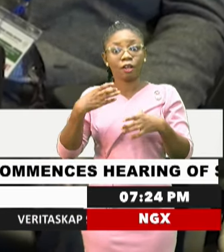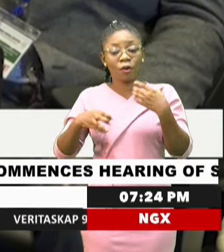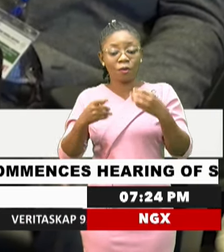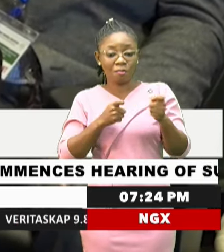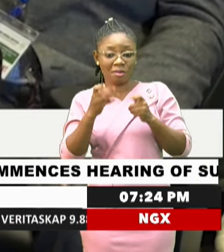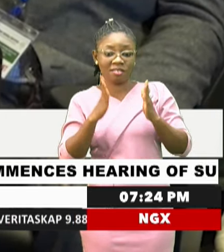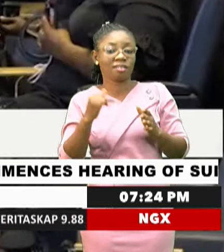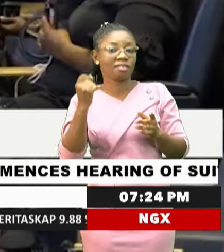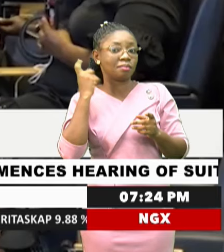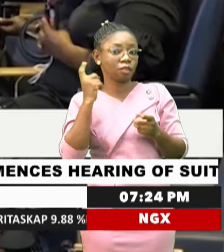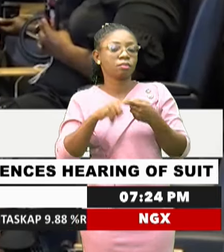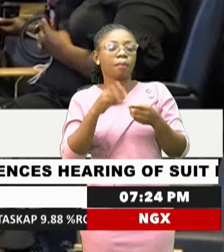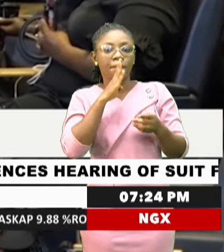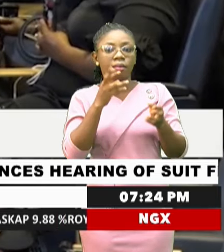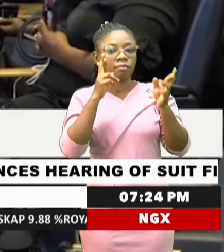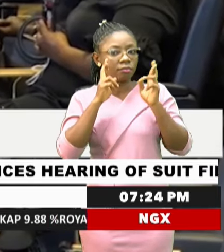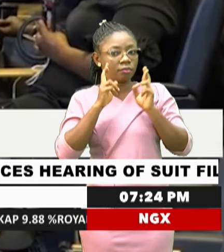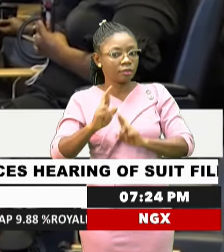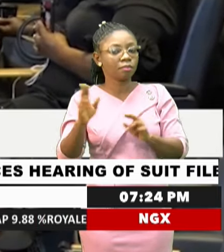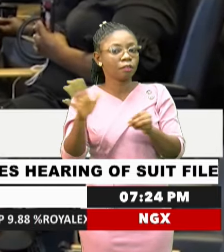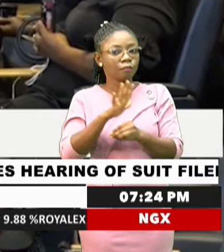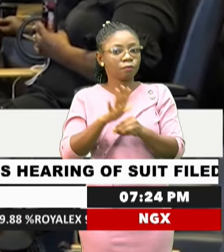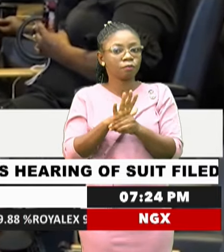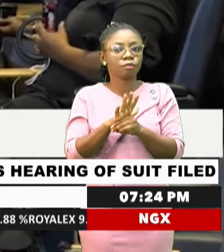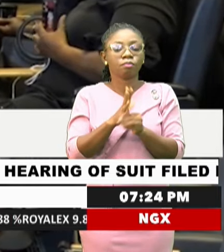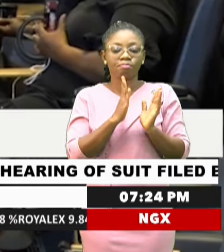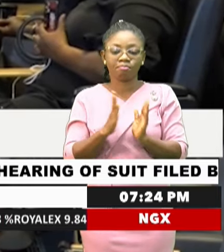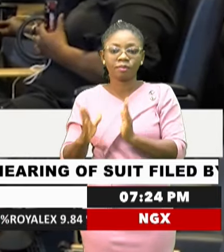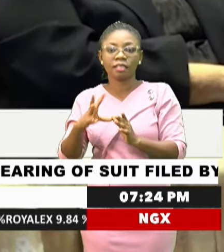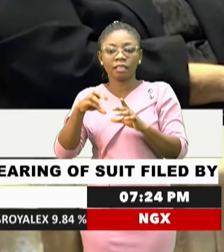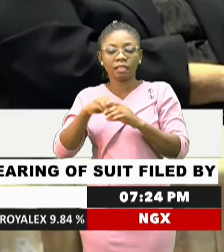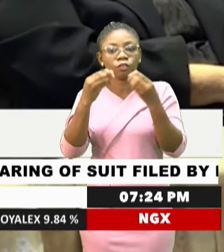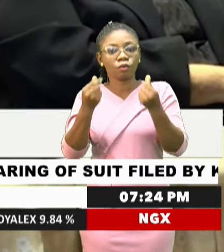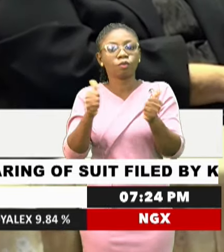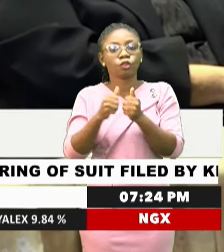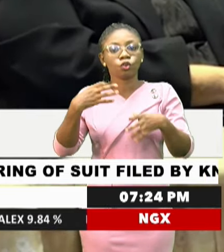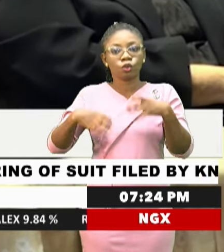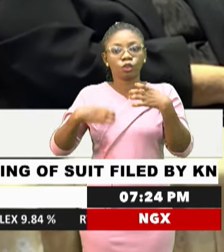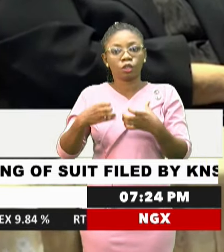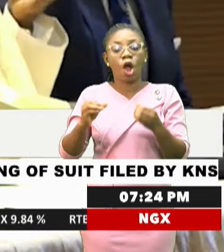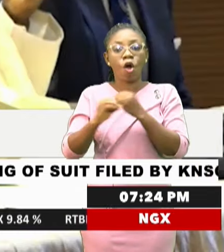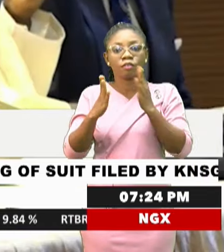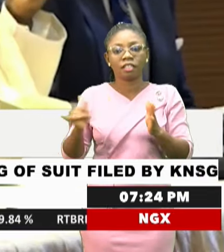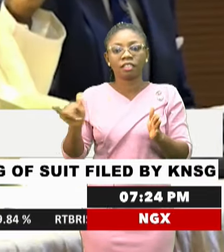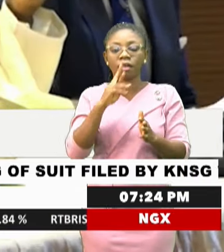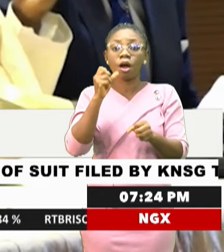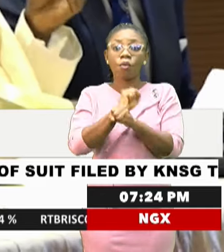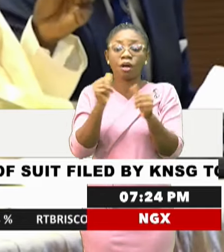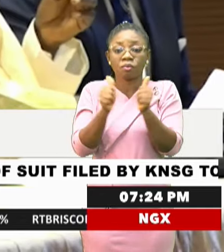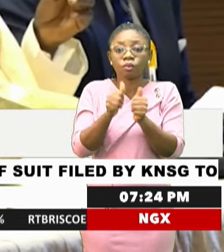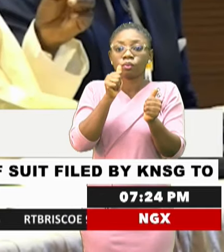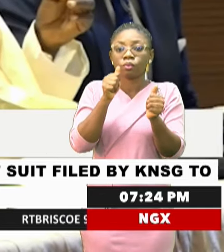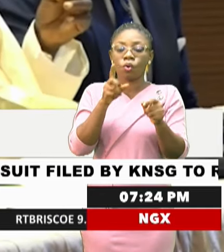are expected to be respectful, courteous, and transparent in their dealings with the judicial officers they are working with and who equally